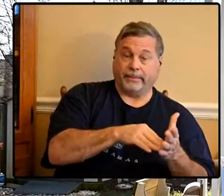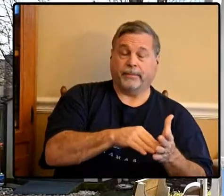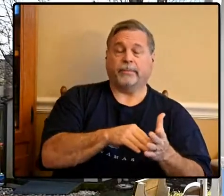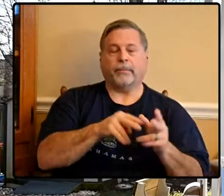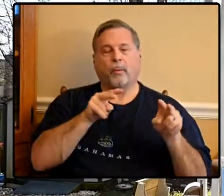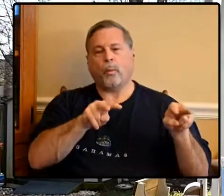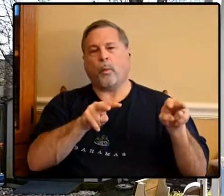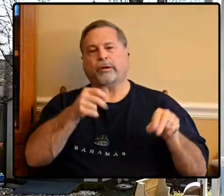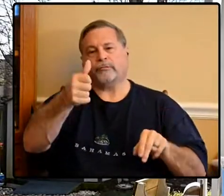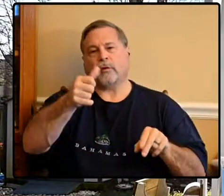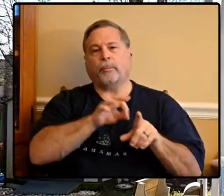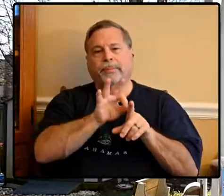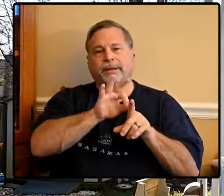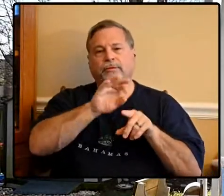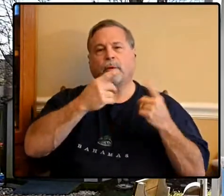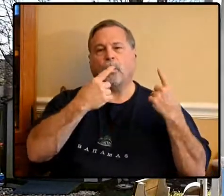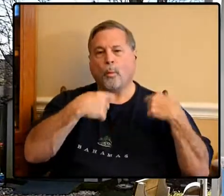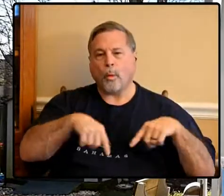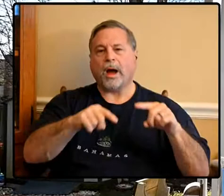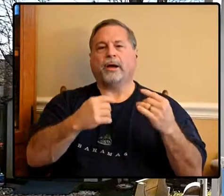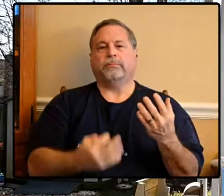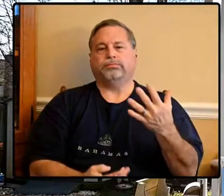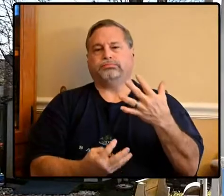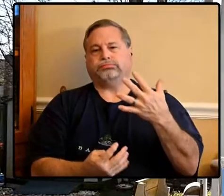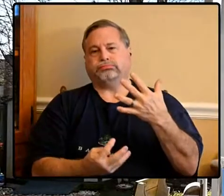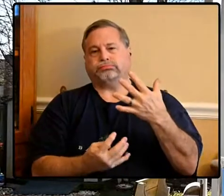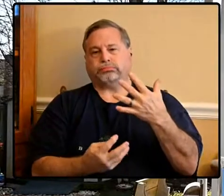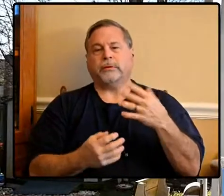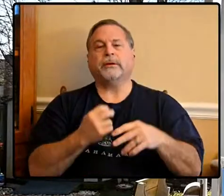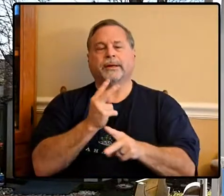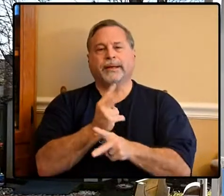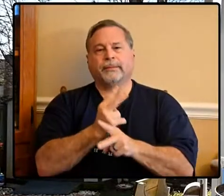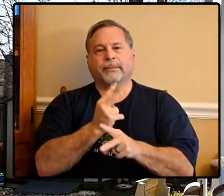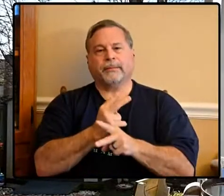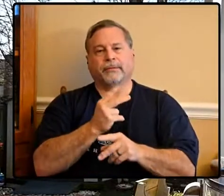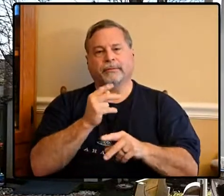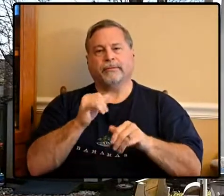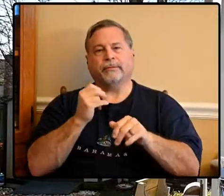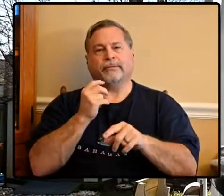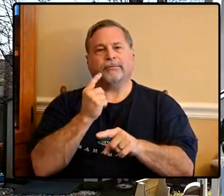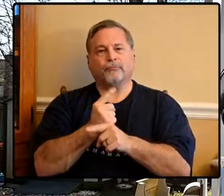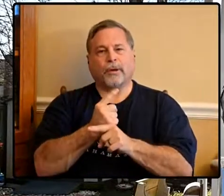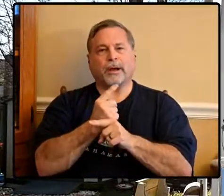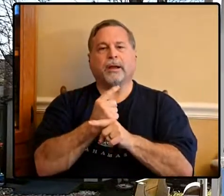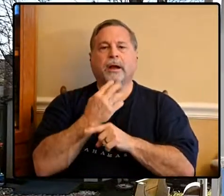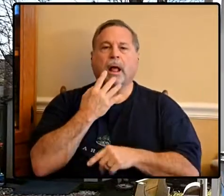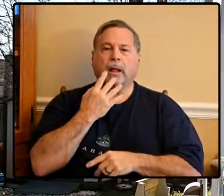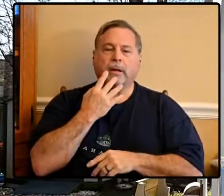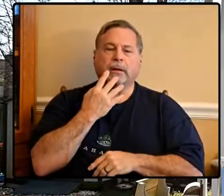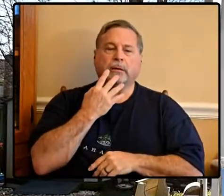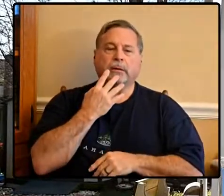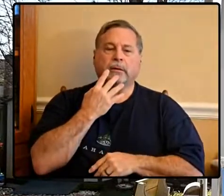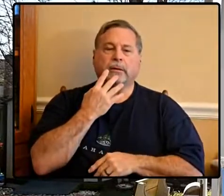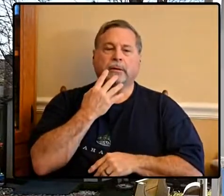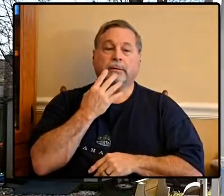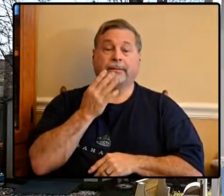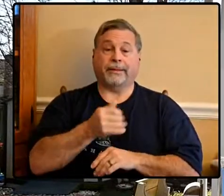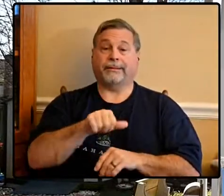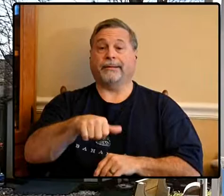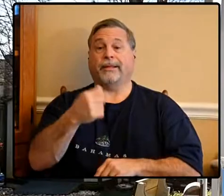watch your beans as you're cooking them so that you can get it to the level that you want to have so there's another one